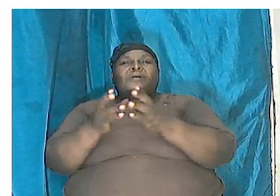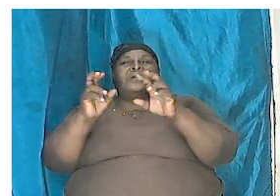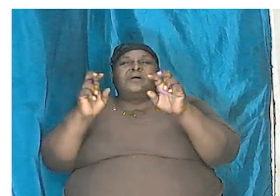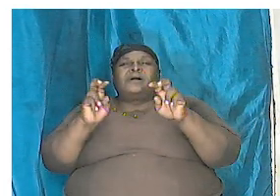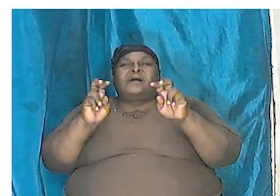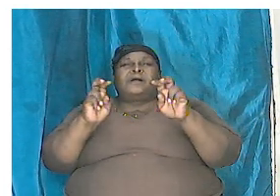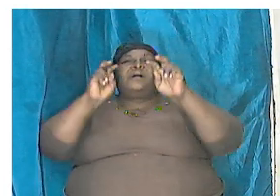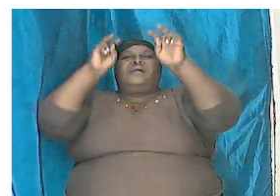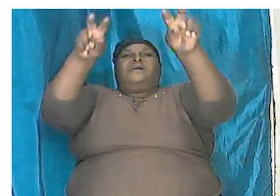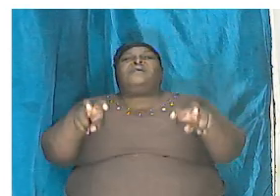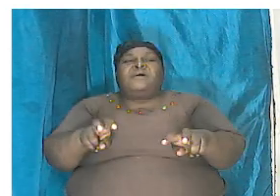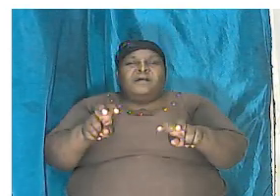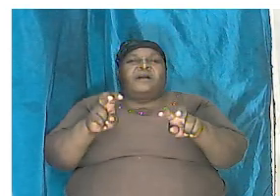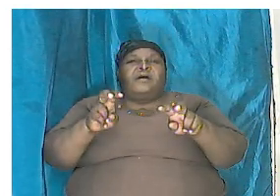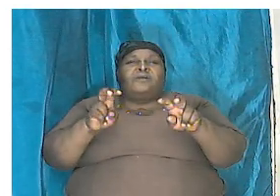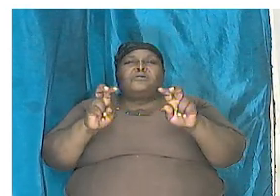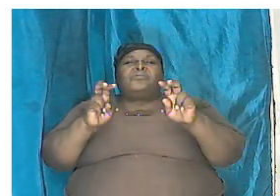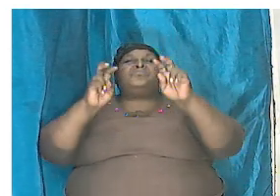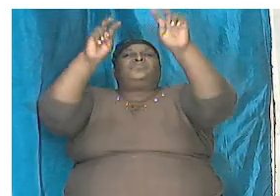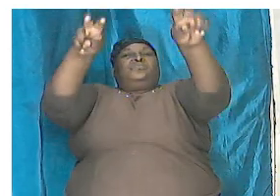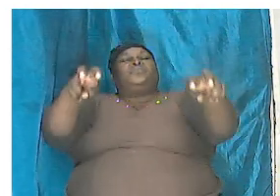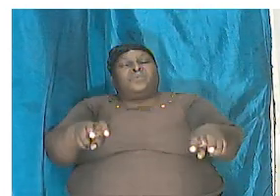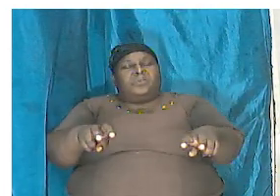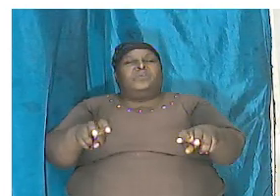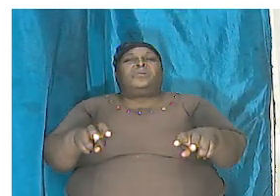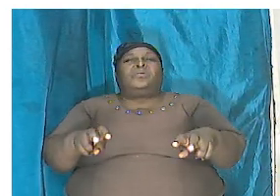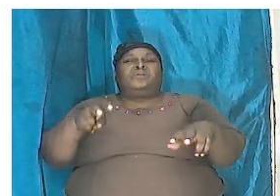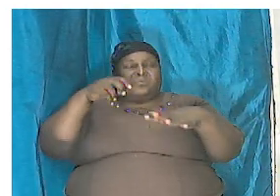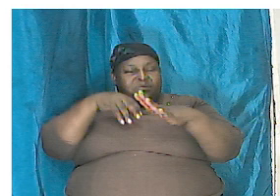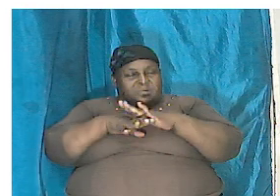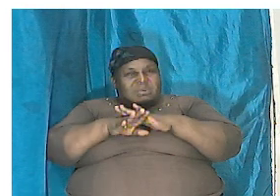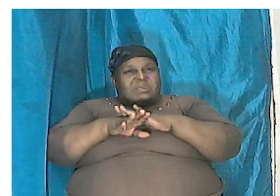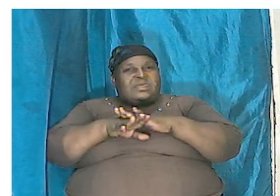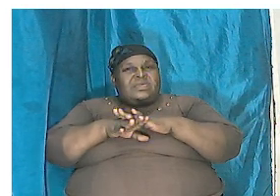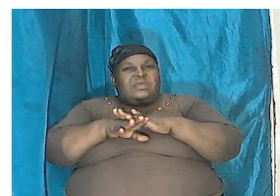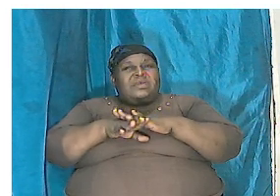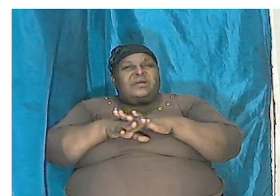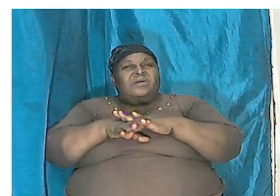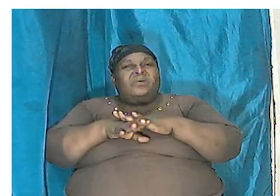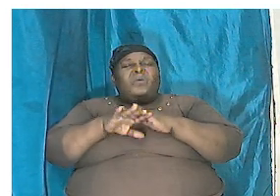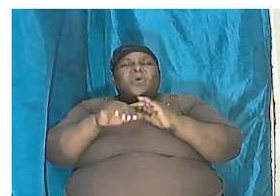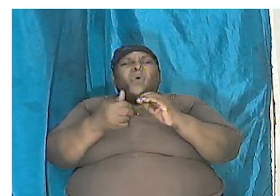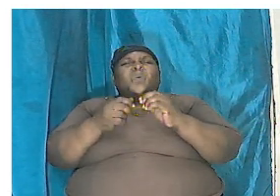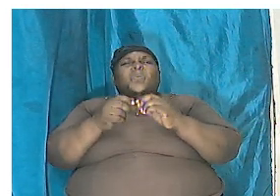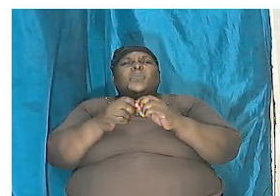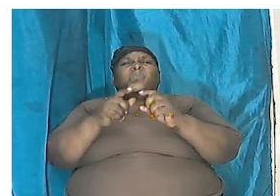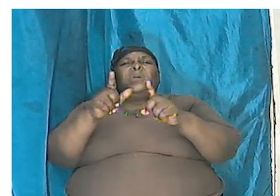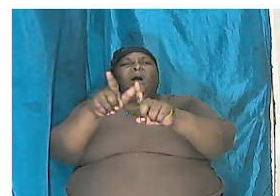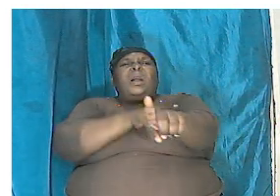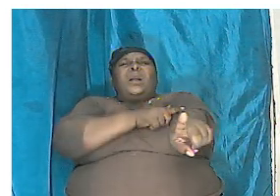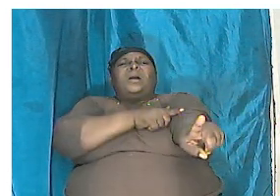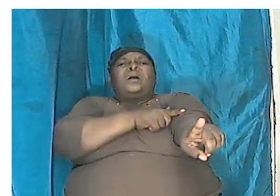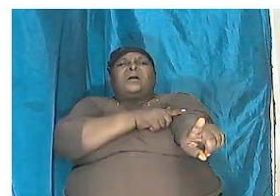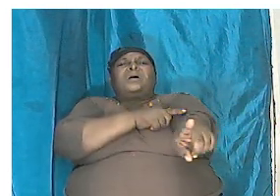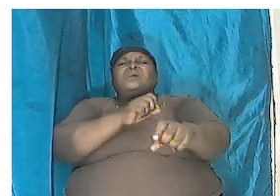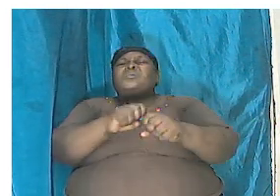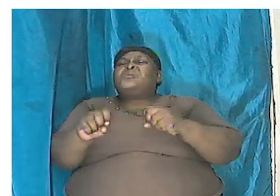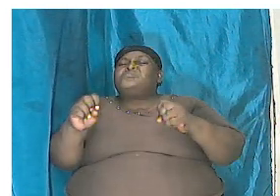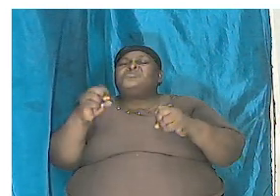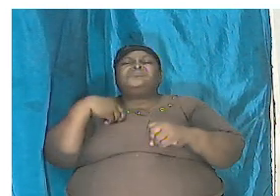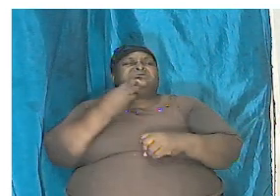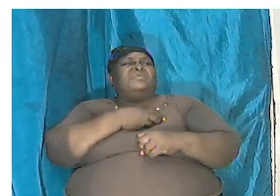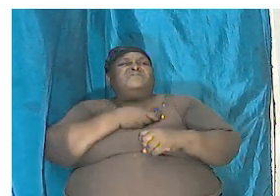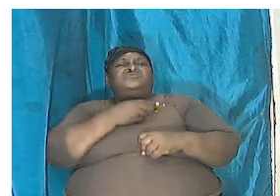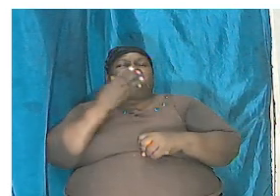anybody know the size of a kangaroo when a kangaroo is born most of us don't